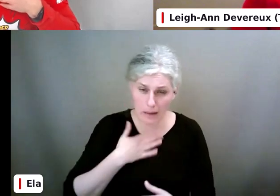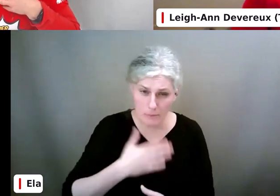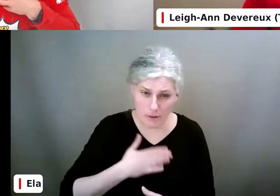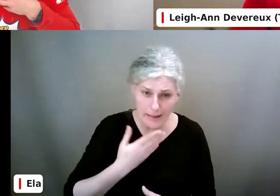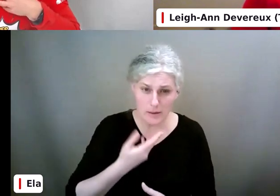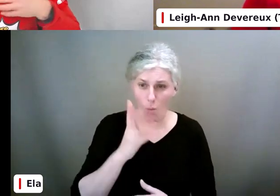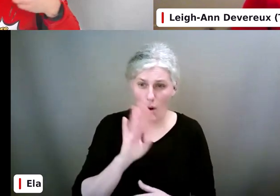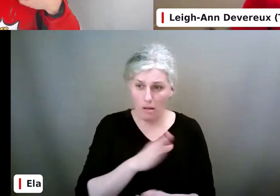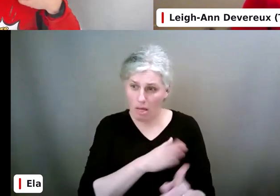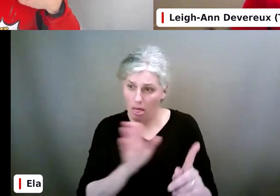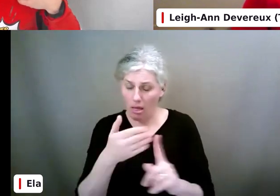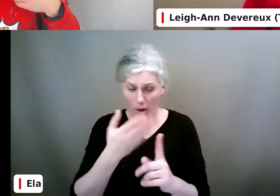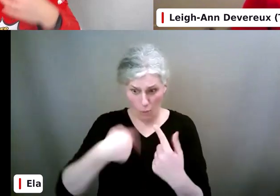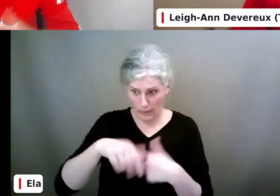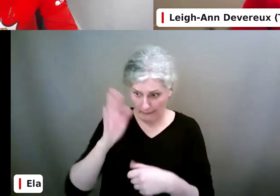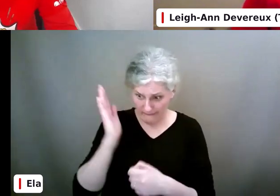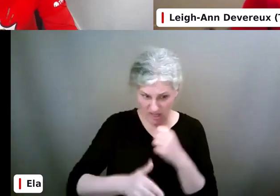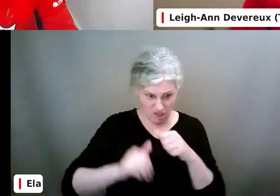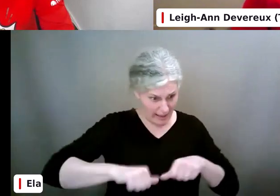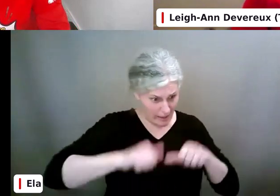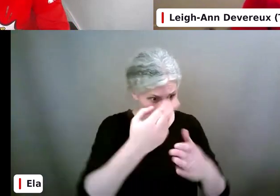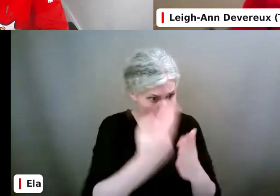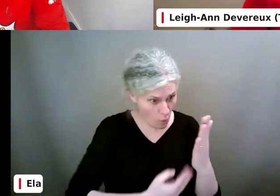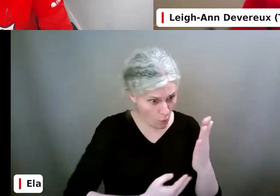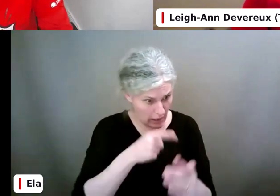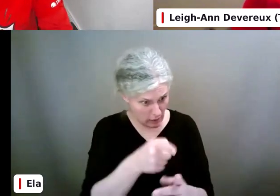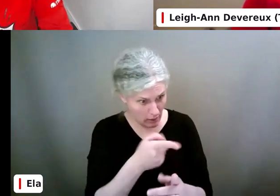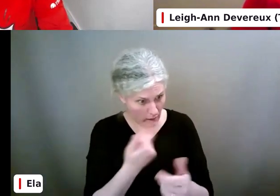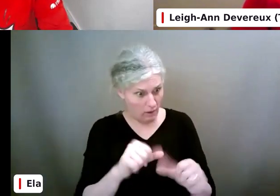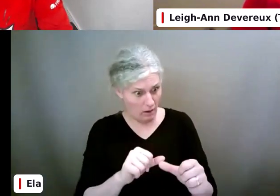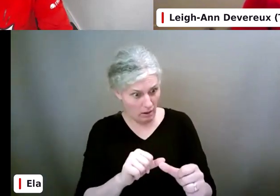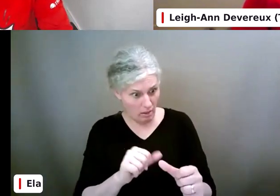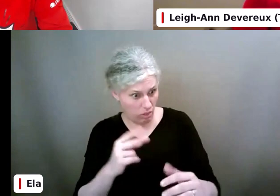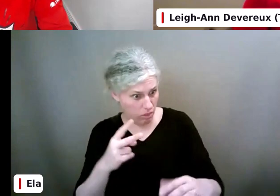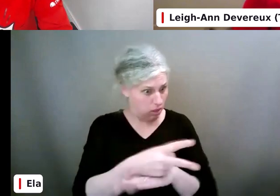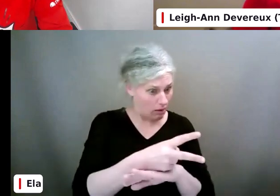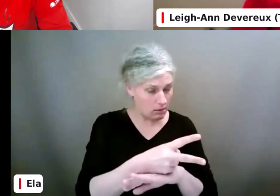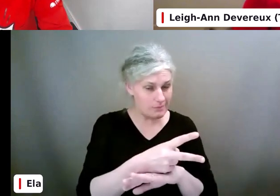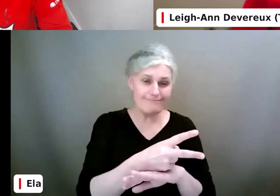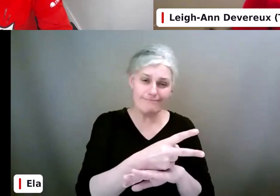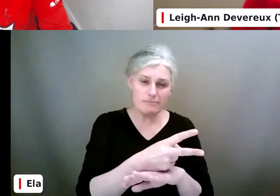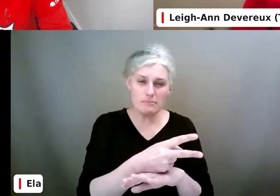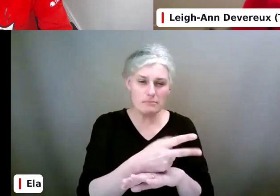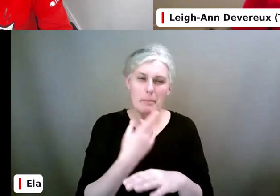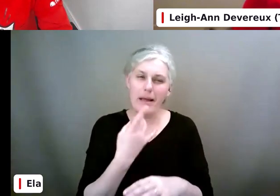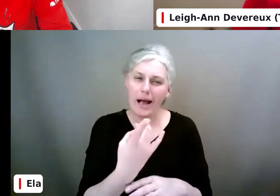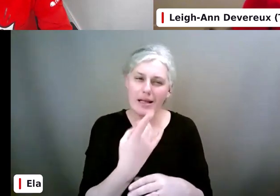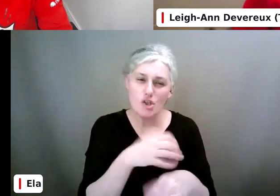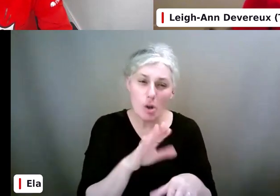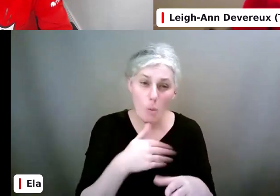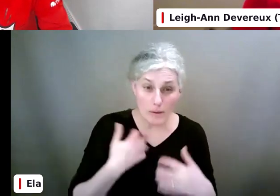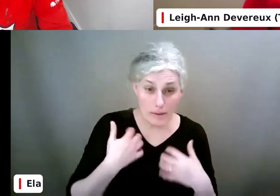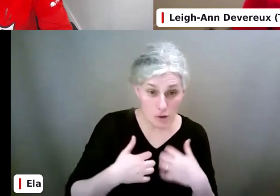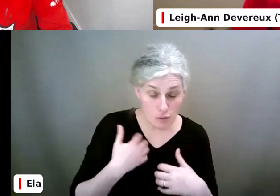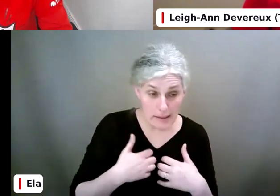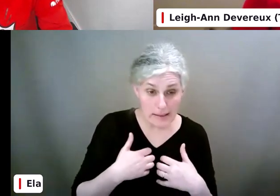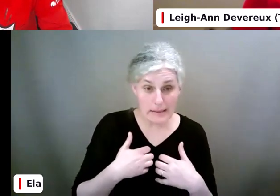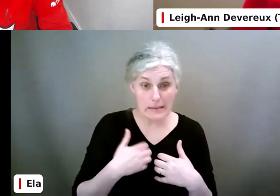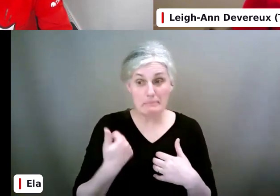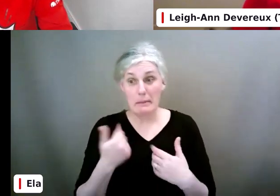rules that you've agreed. They're really smart. What are they interested in? Coding? Hacking?